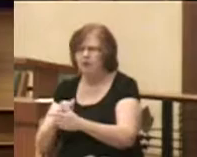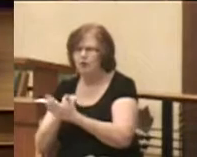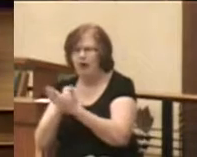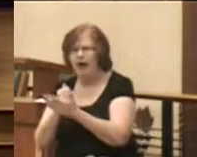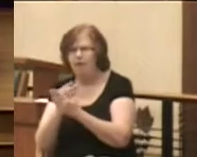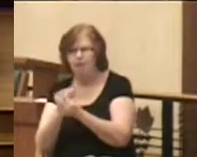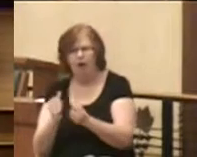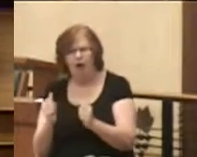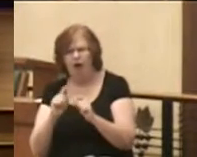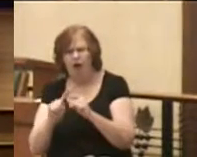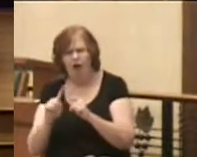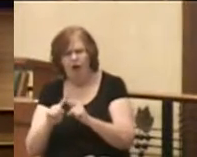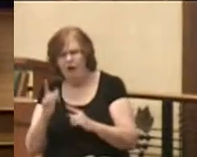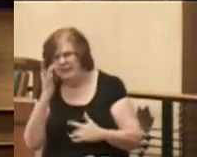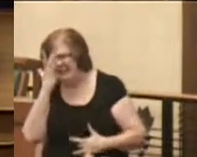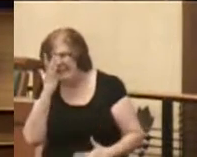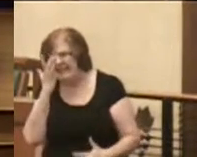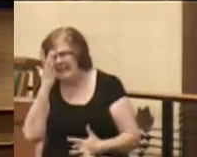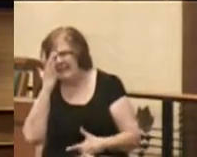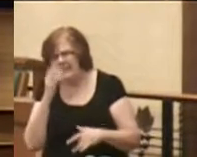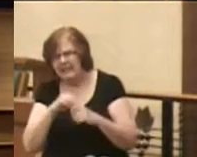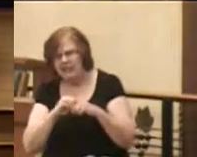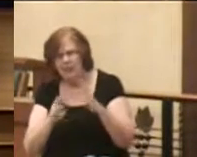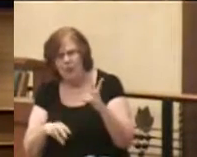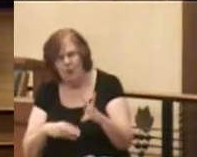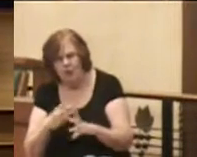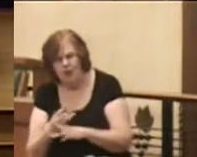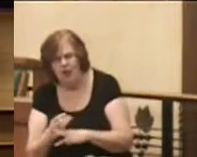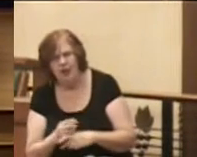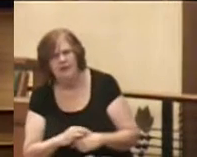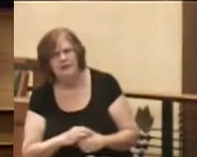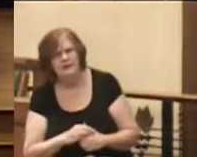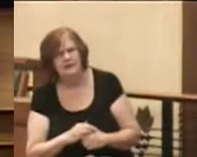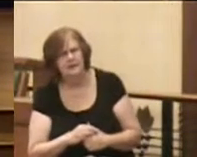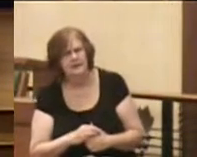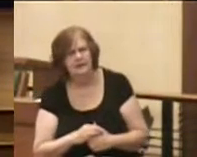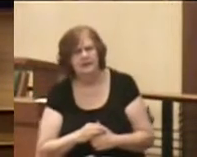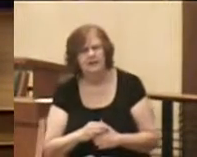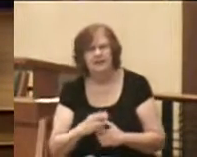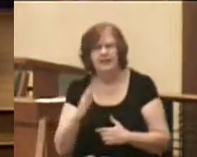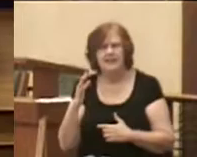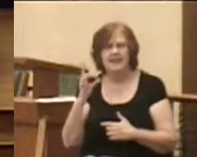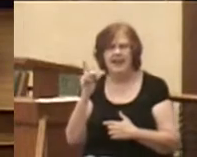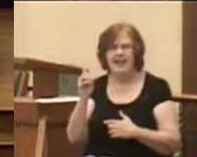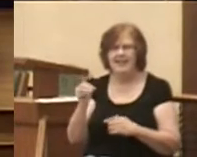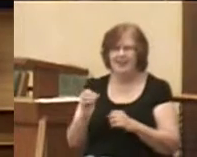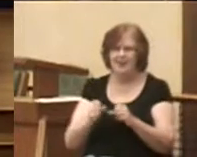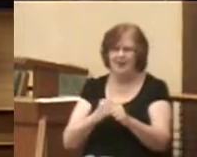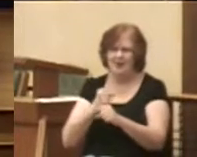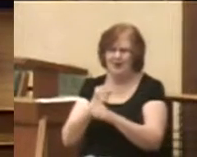all disease in the world in the next 80 years.